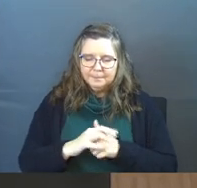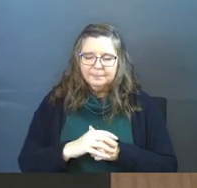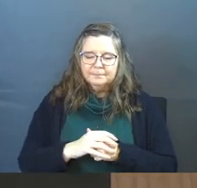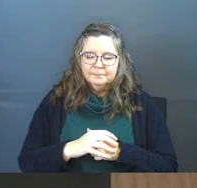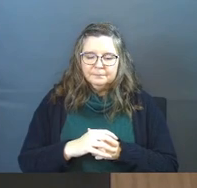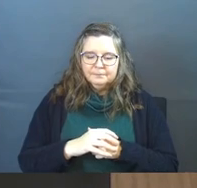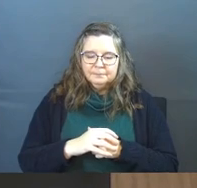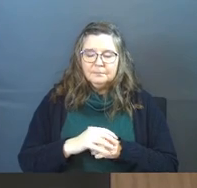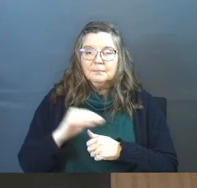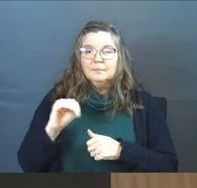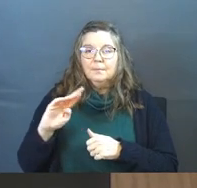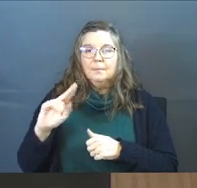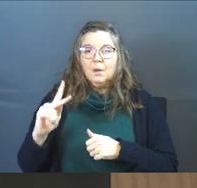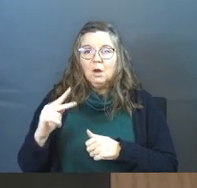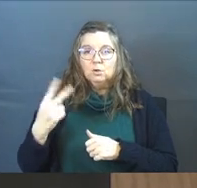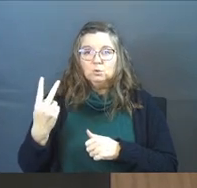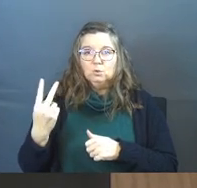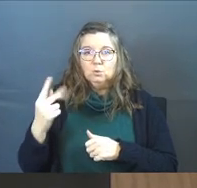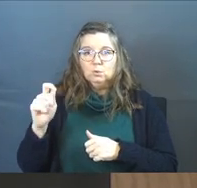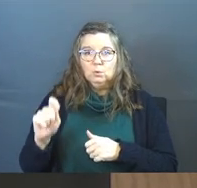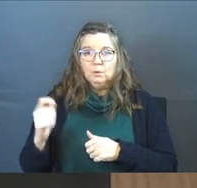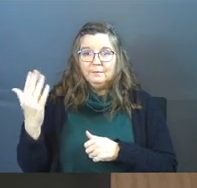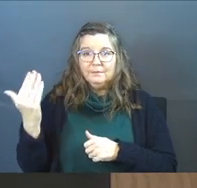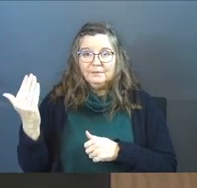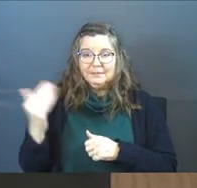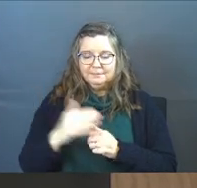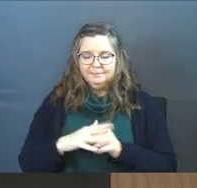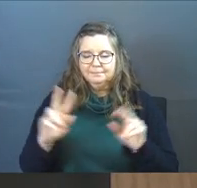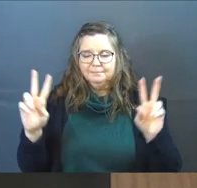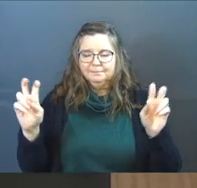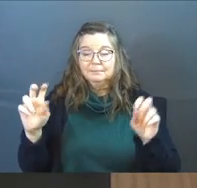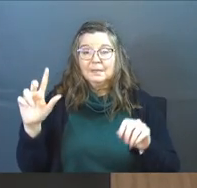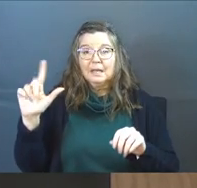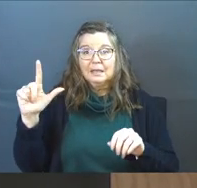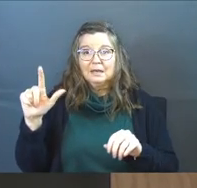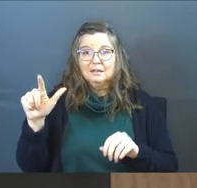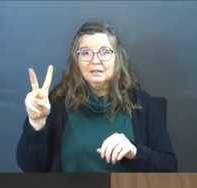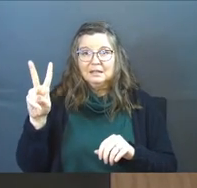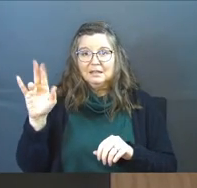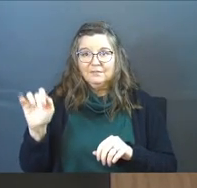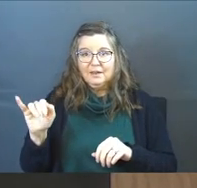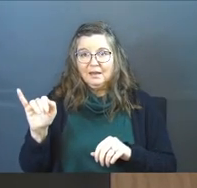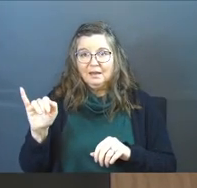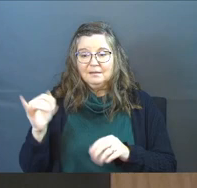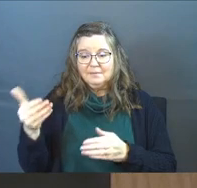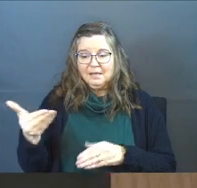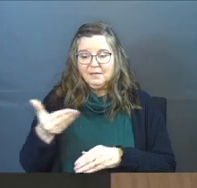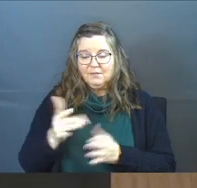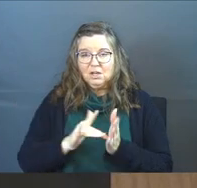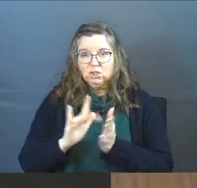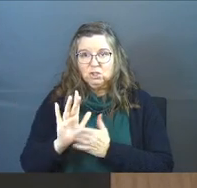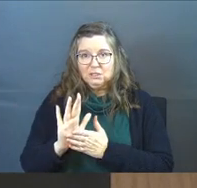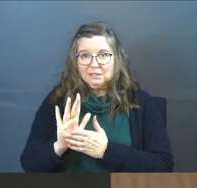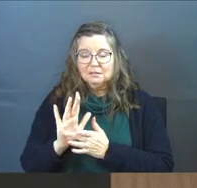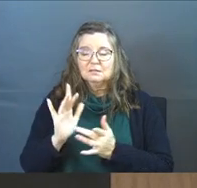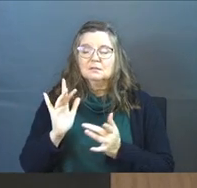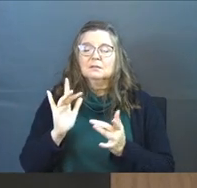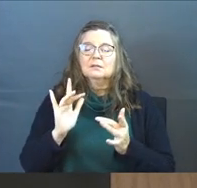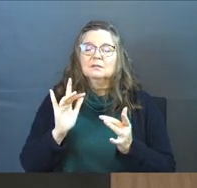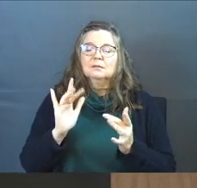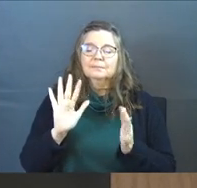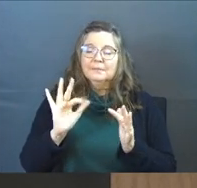Okay. Mark 2.15. It says, later Levi invited Jesus. Now,